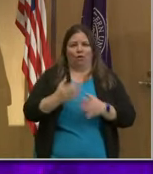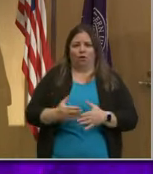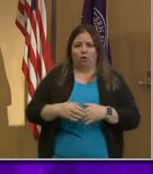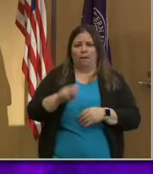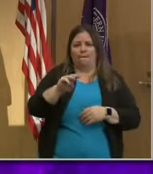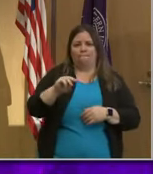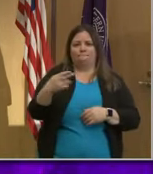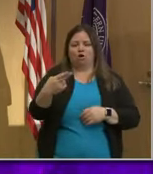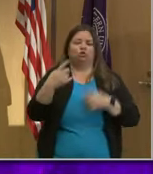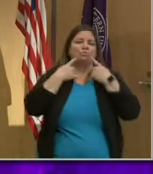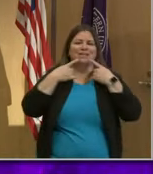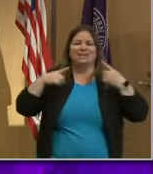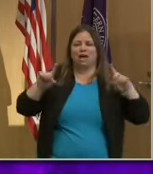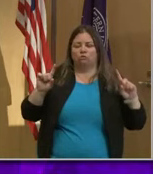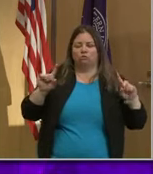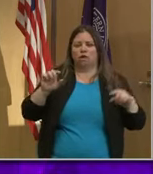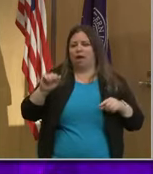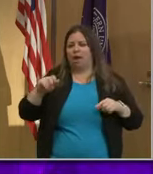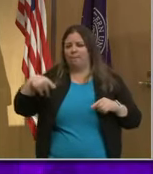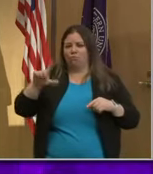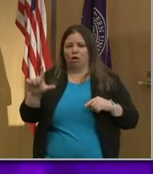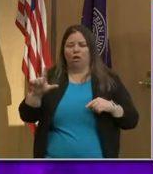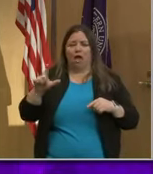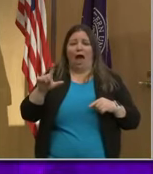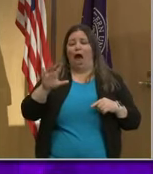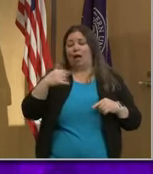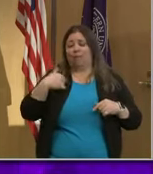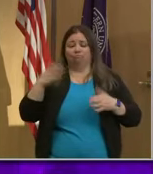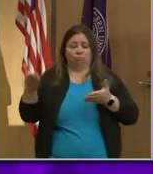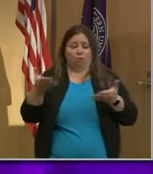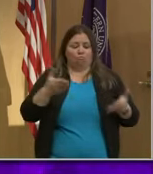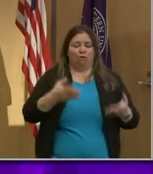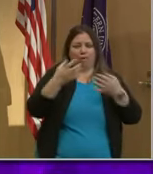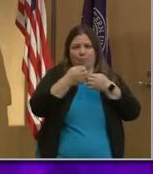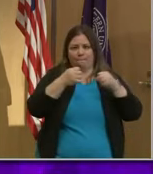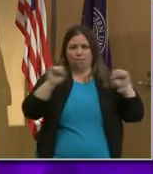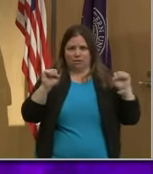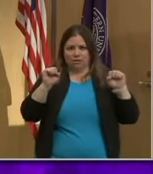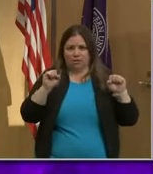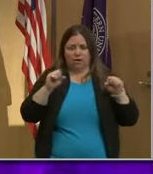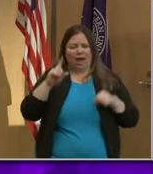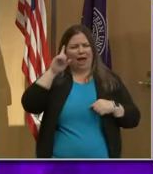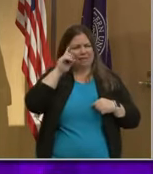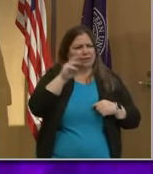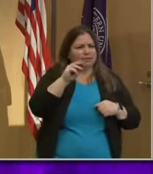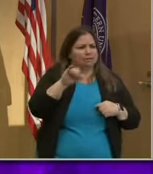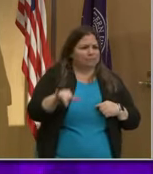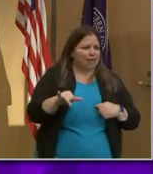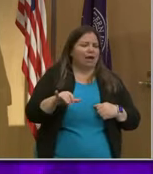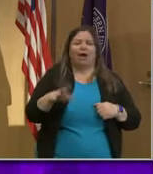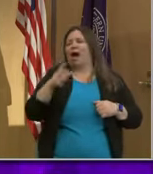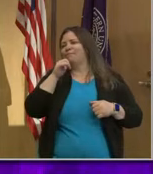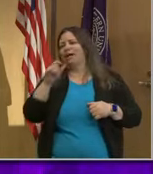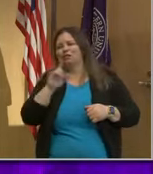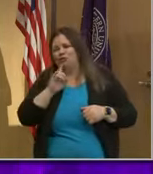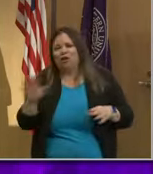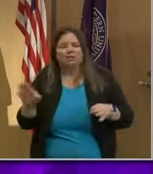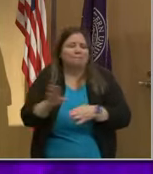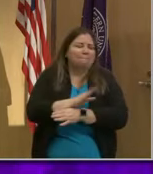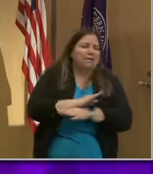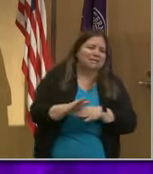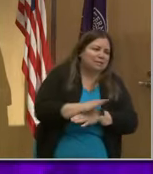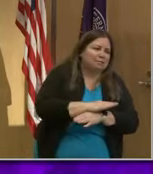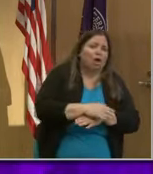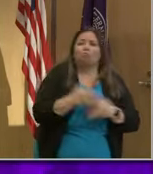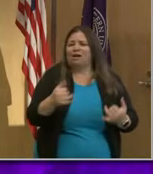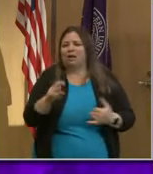March it was announced. April I came on board as the president of the Biohub, and I think it's May, I'm not quite sure, it's been really busy. But yeah,